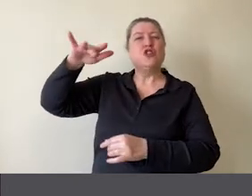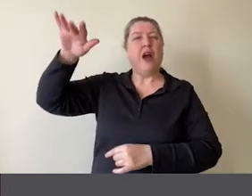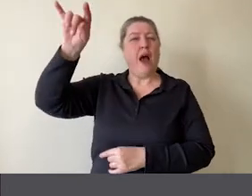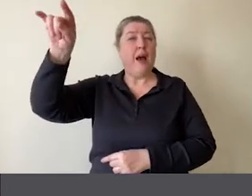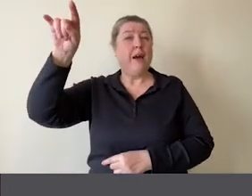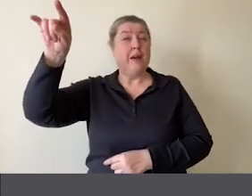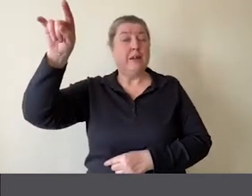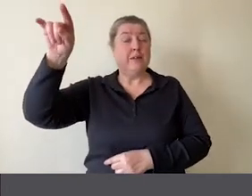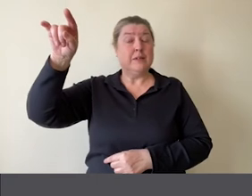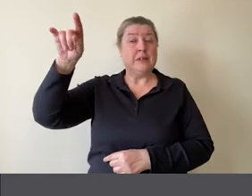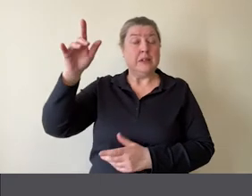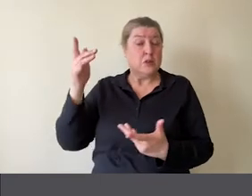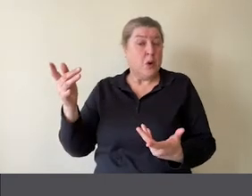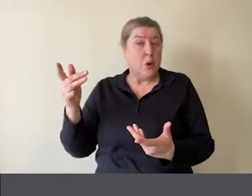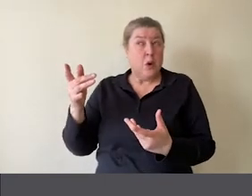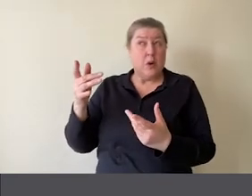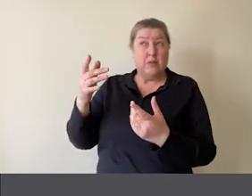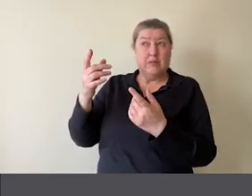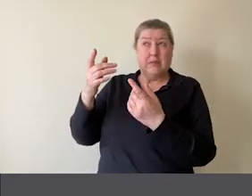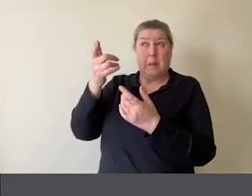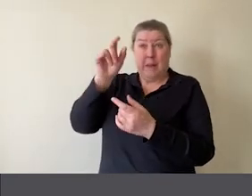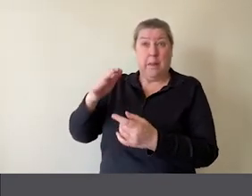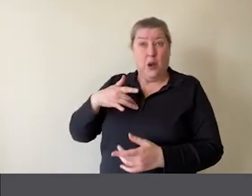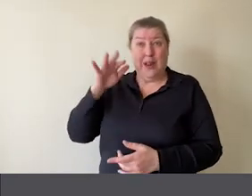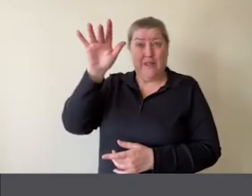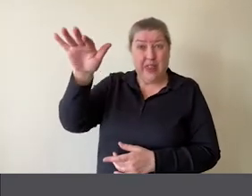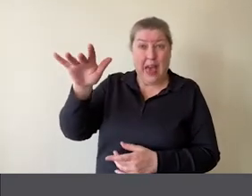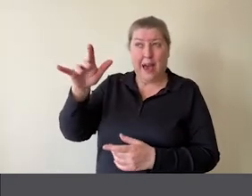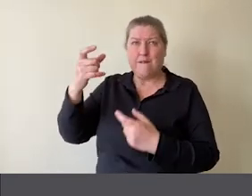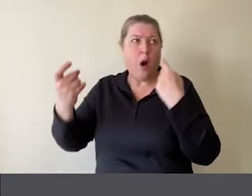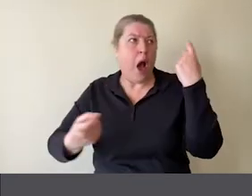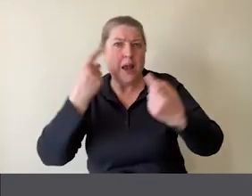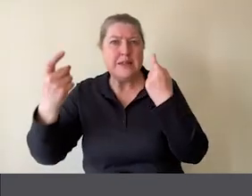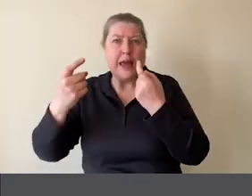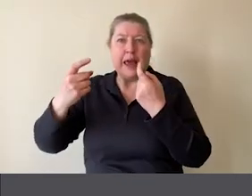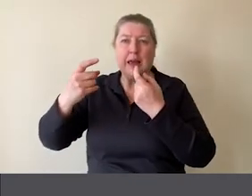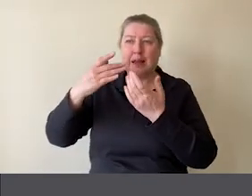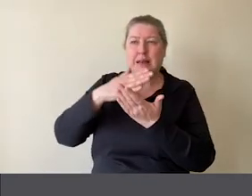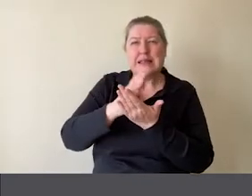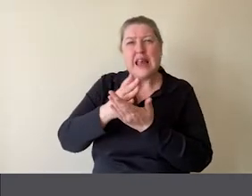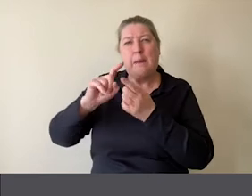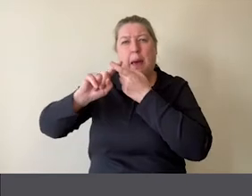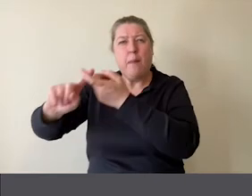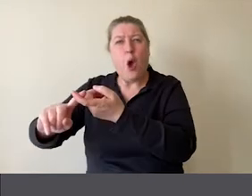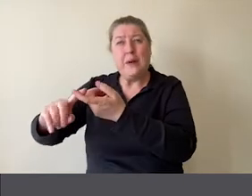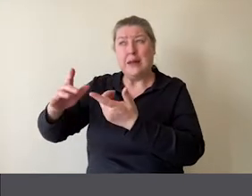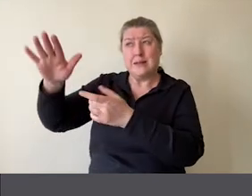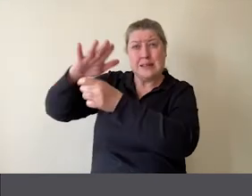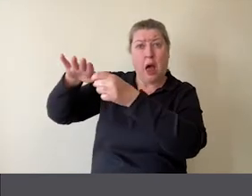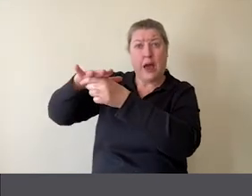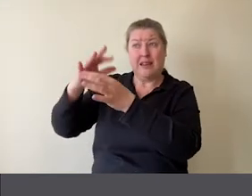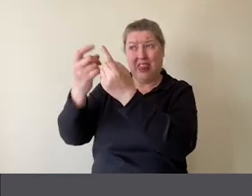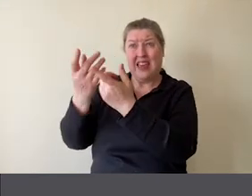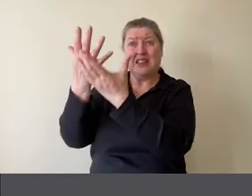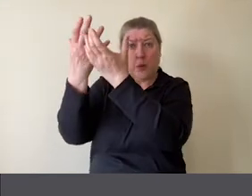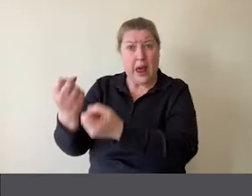people using Star Car as a hunting and a semi-permanent settlement site would have had around them in their world.